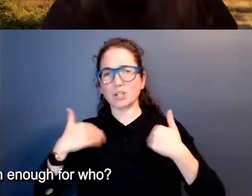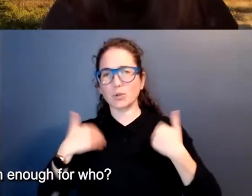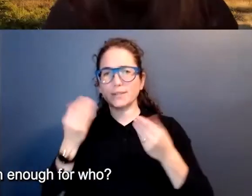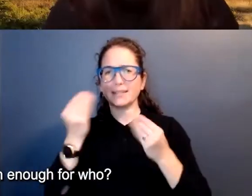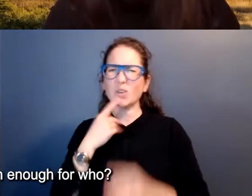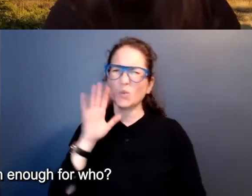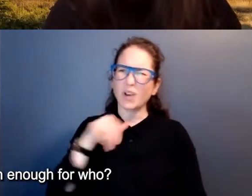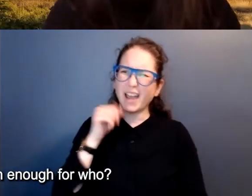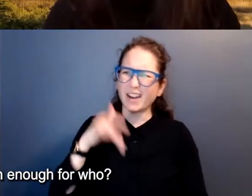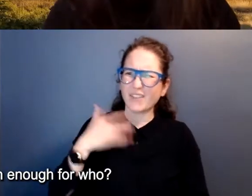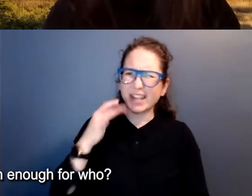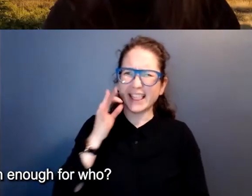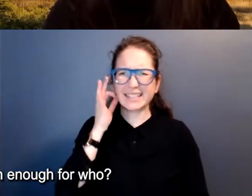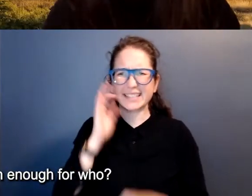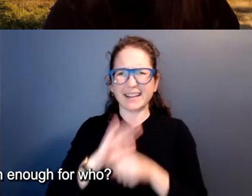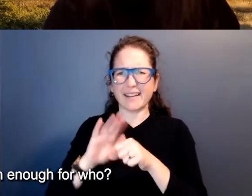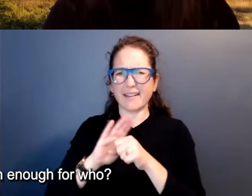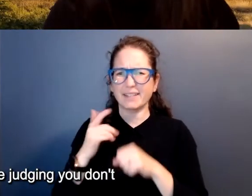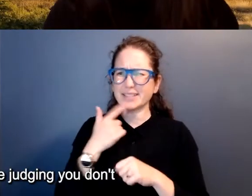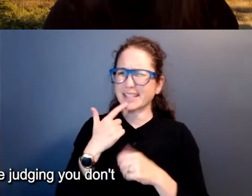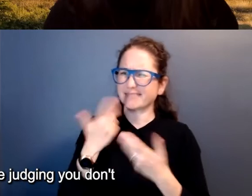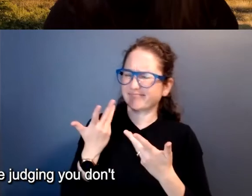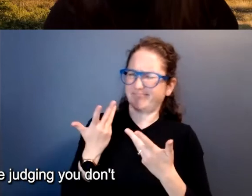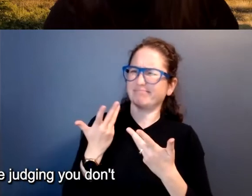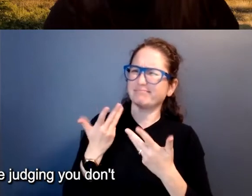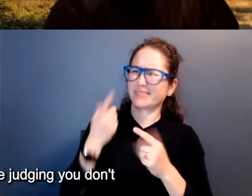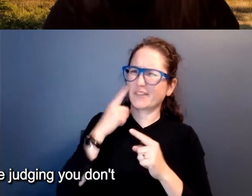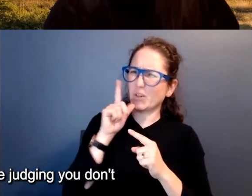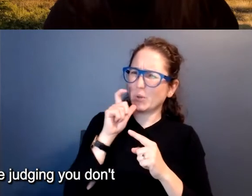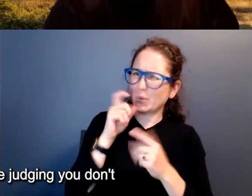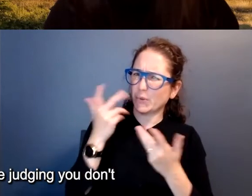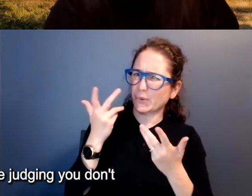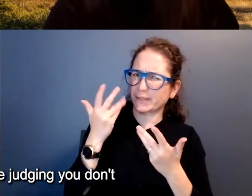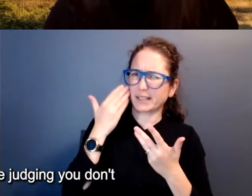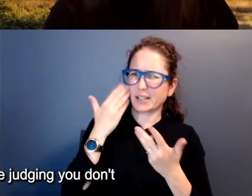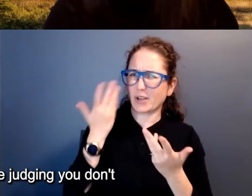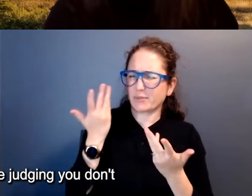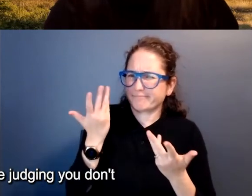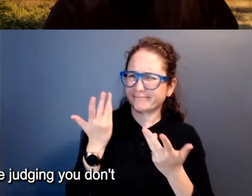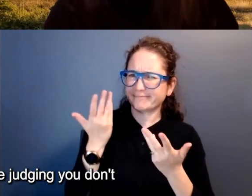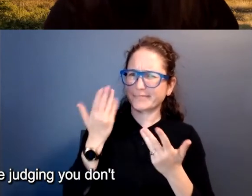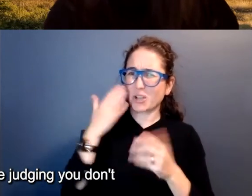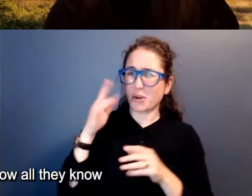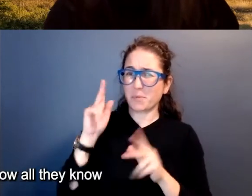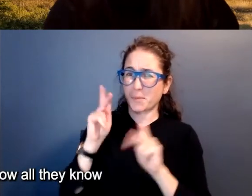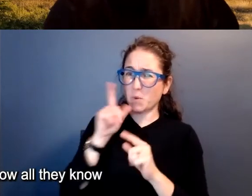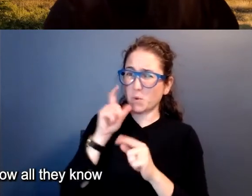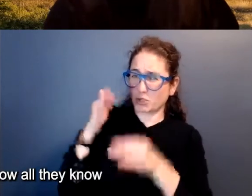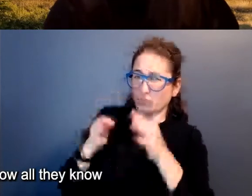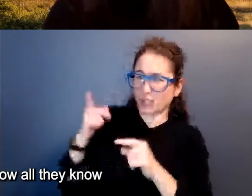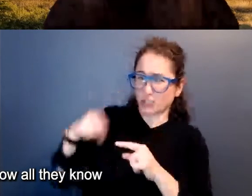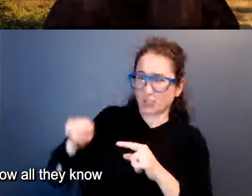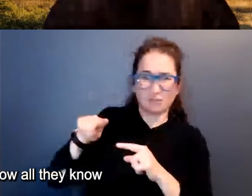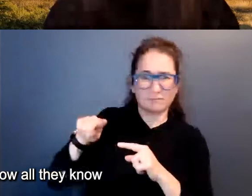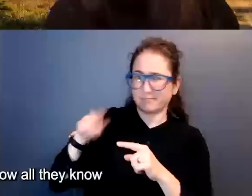Indian enough. And I'd say, Indian enough for who? You know, the people who are judging you don't